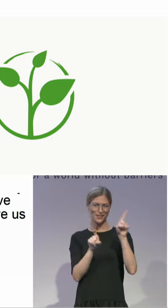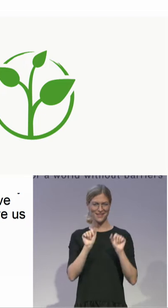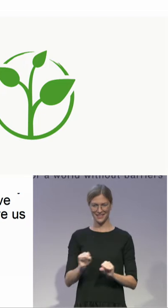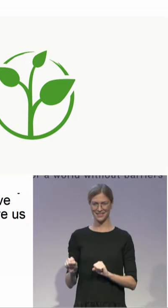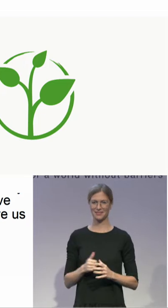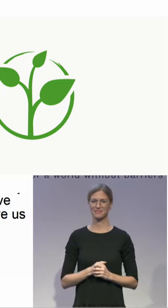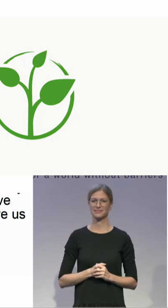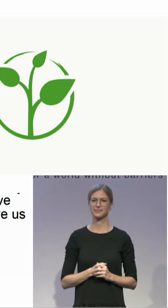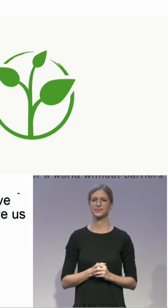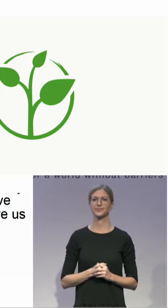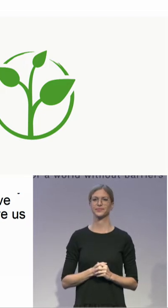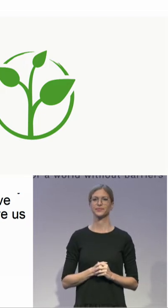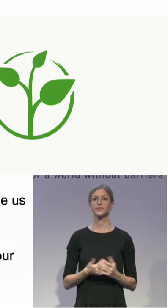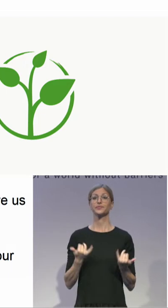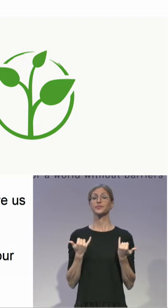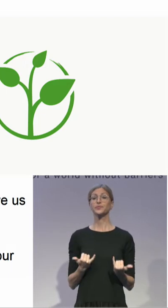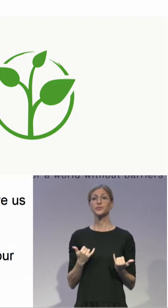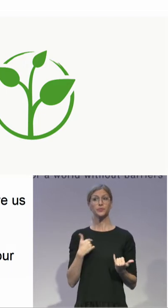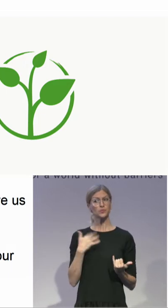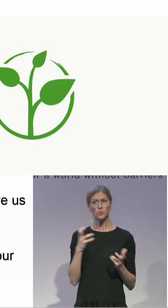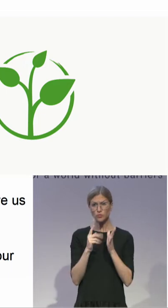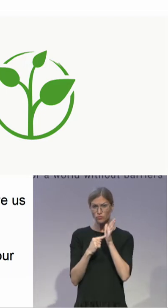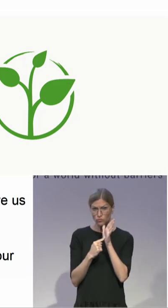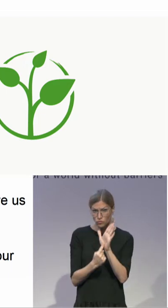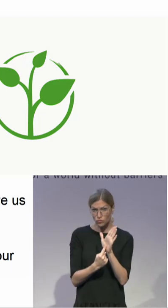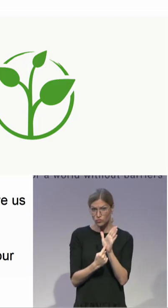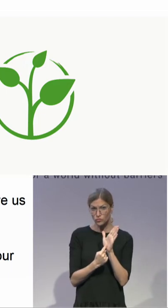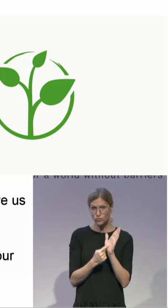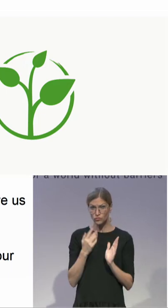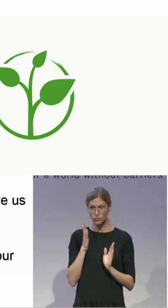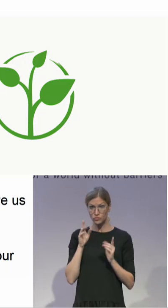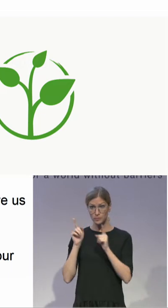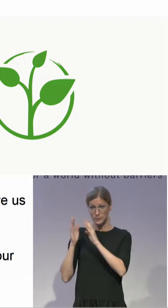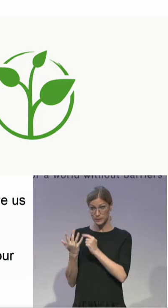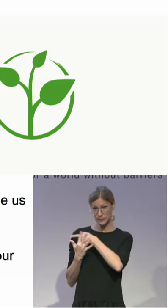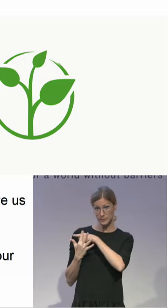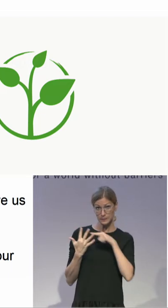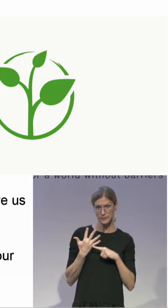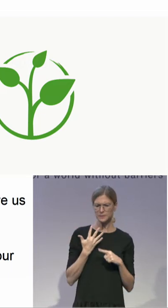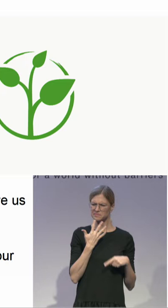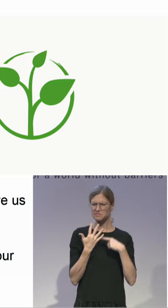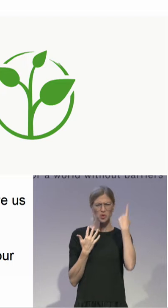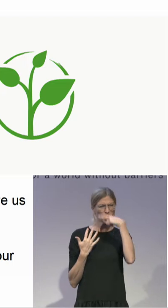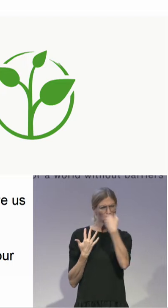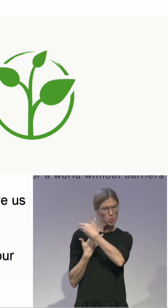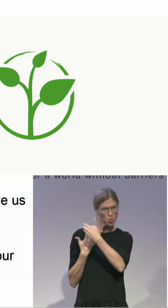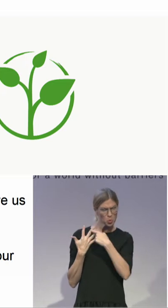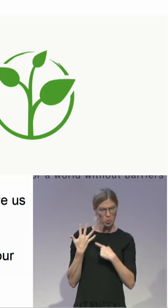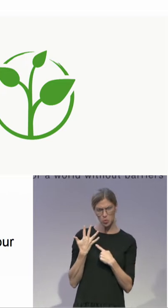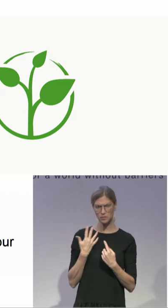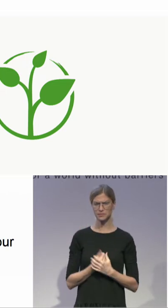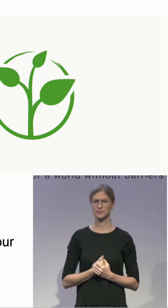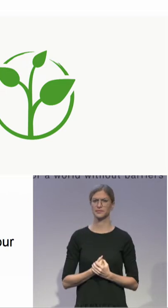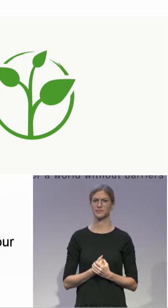speakers to shortly introduce themselves before we start with the presentations. Mats, could you please